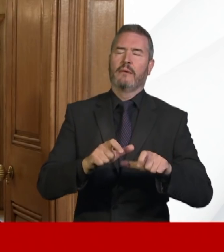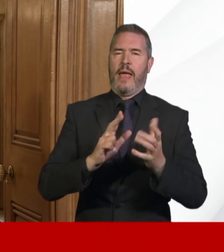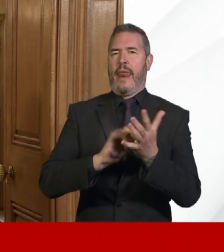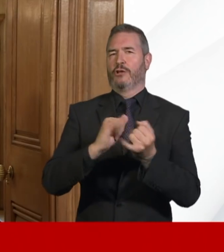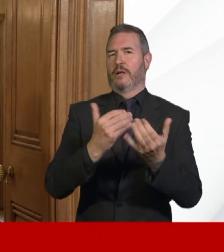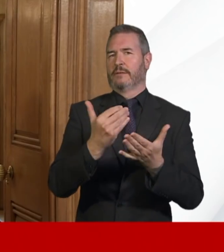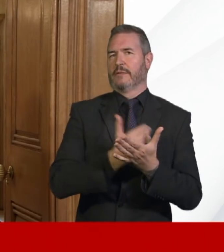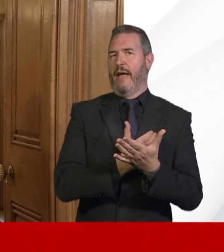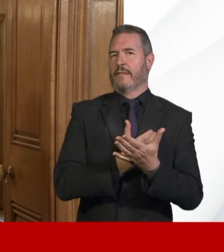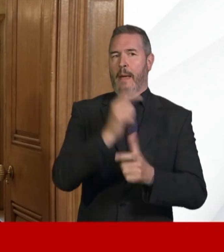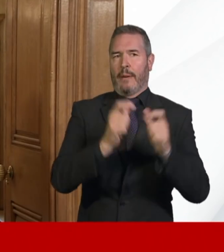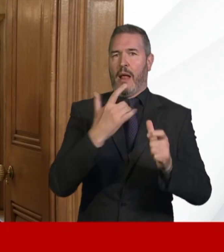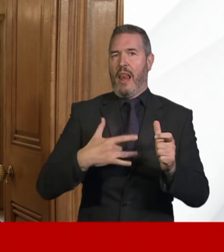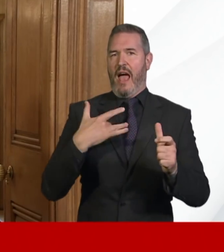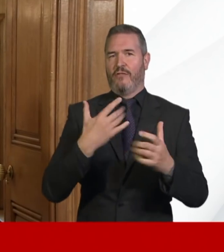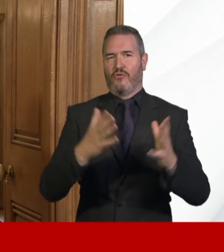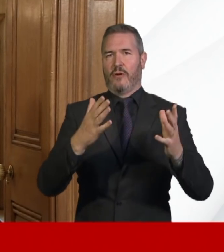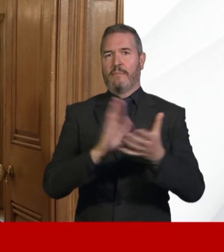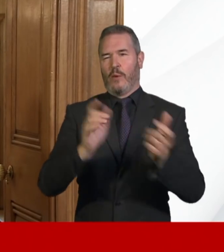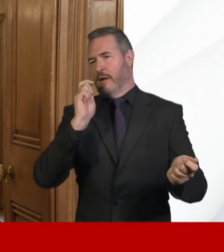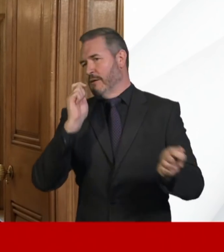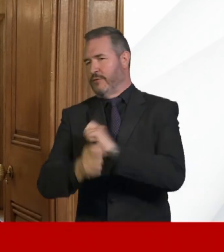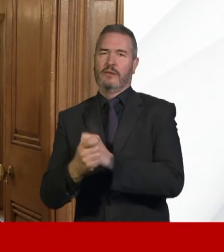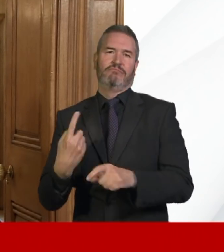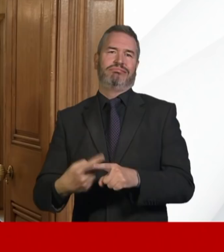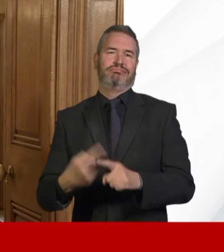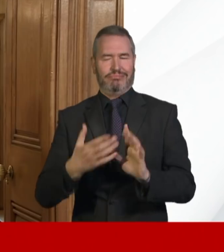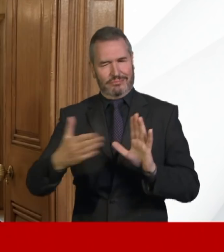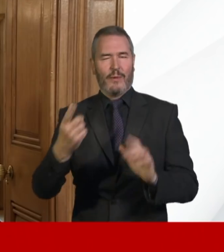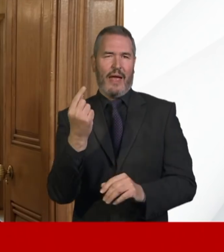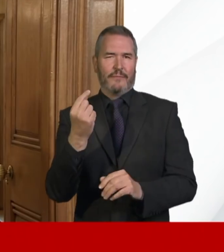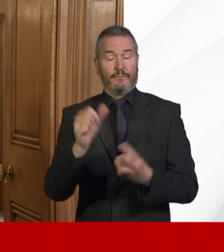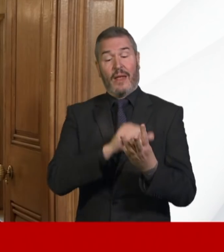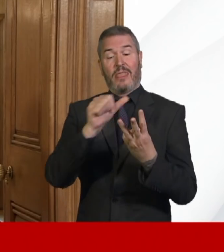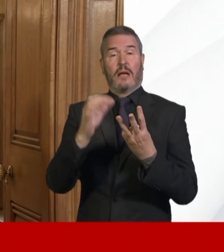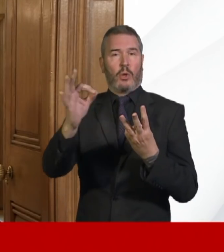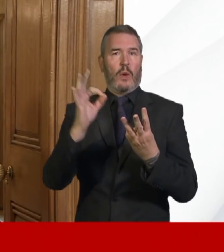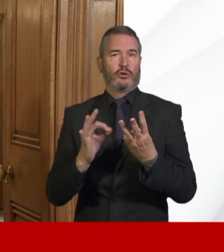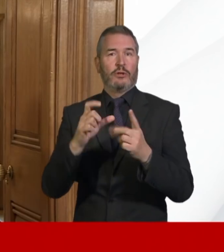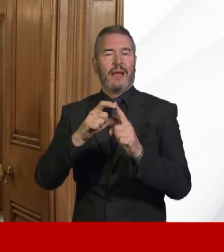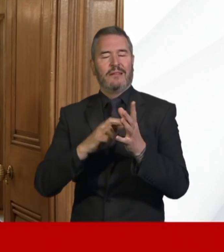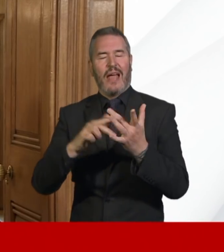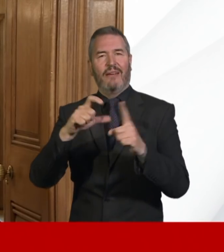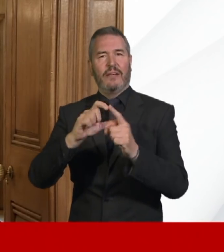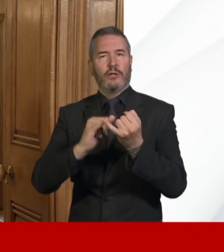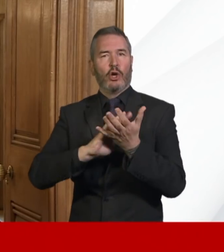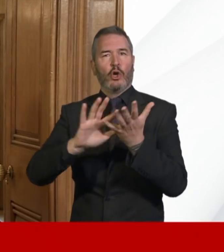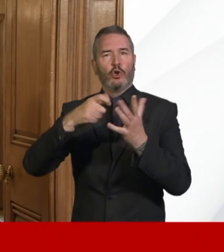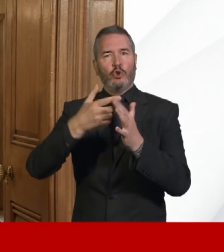faster we'll turn the tide on the virus. If I can take the next question from David Shuchman,